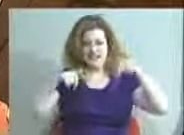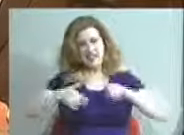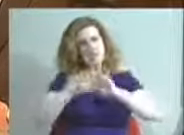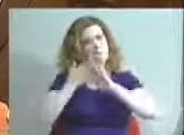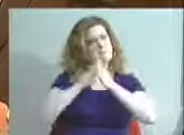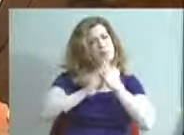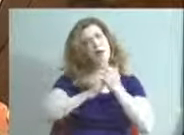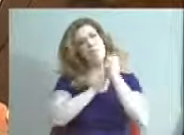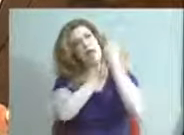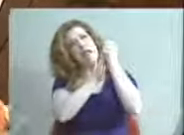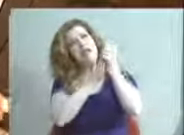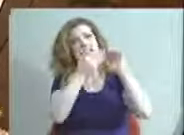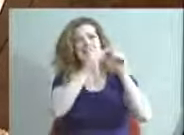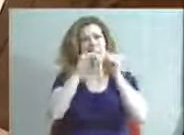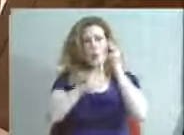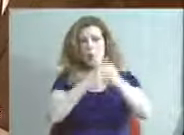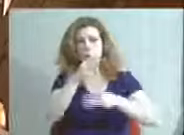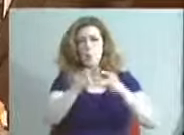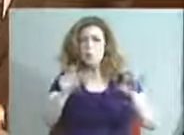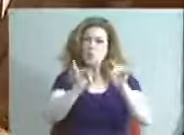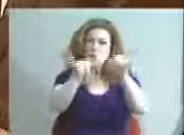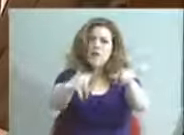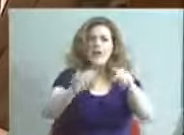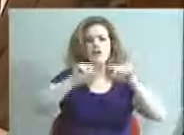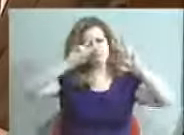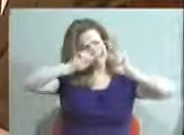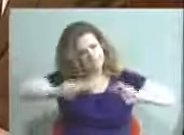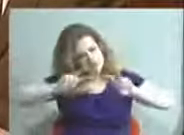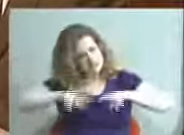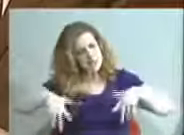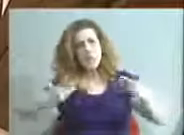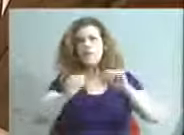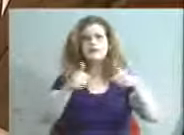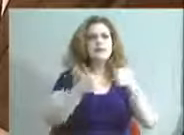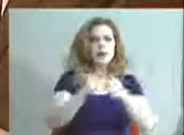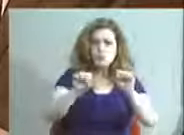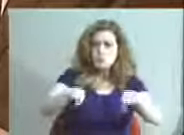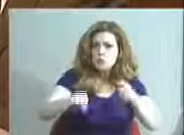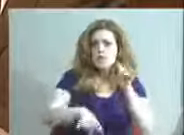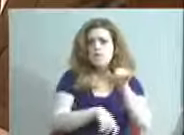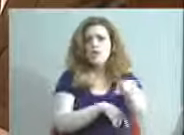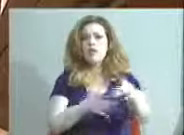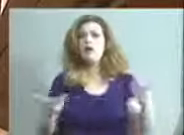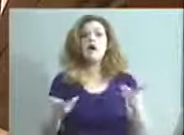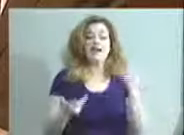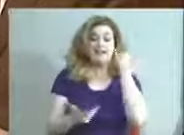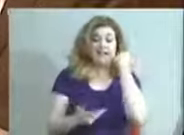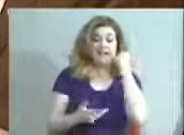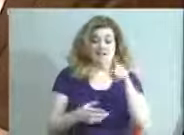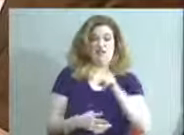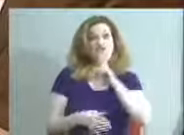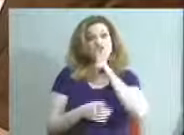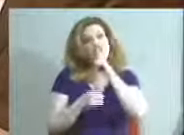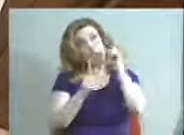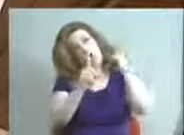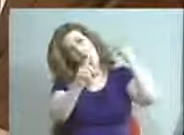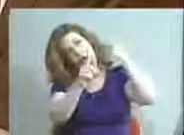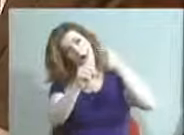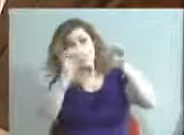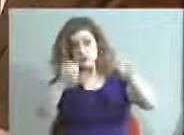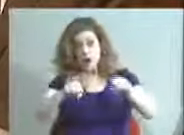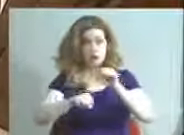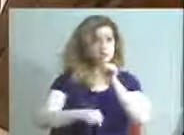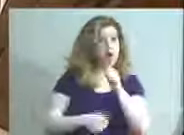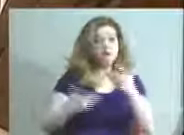in the world to do that. And so we're assessing what the challenges are with that and whether or not that's a realistic goal for us. But we will